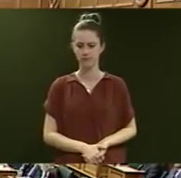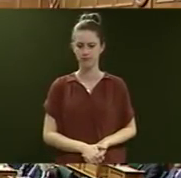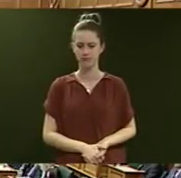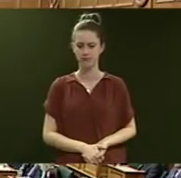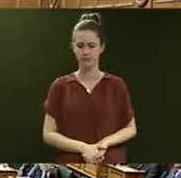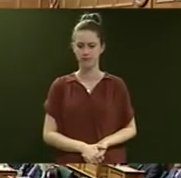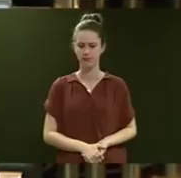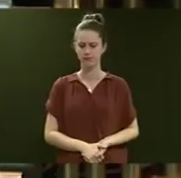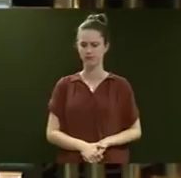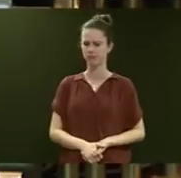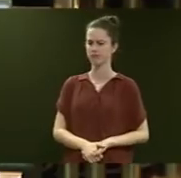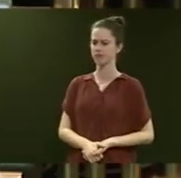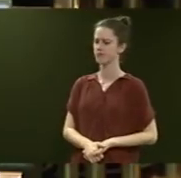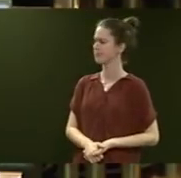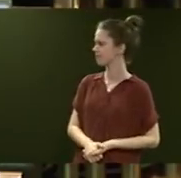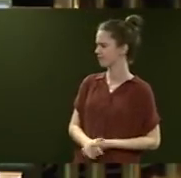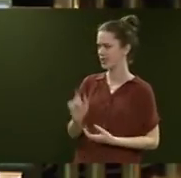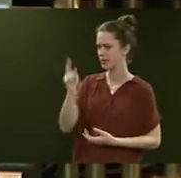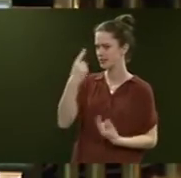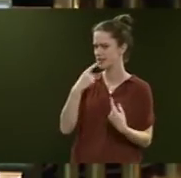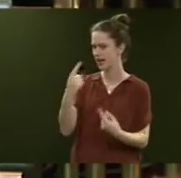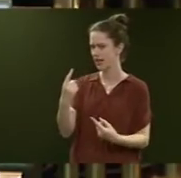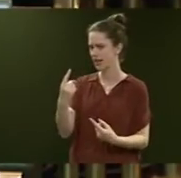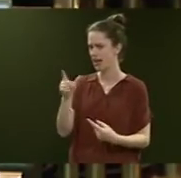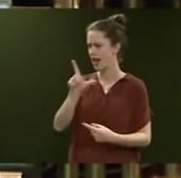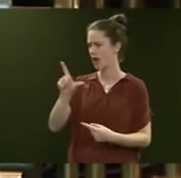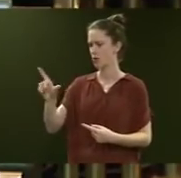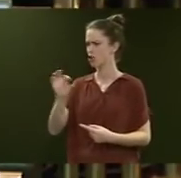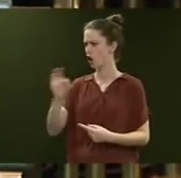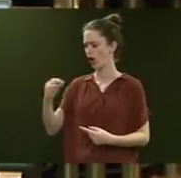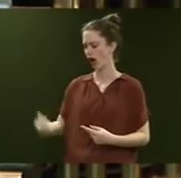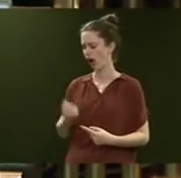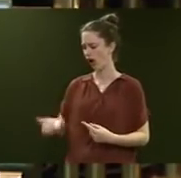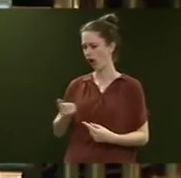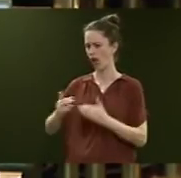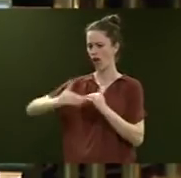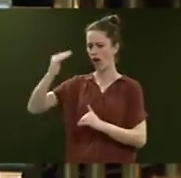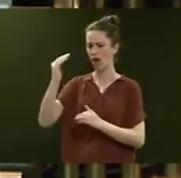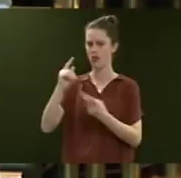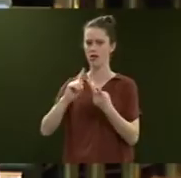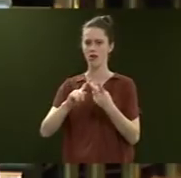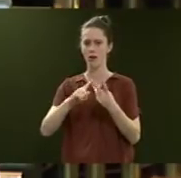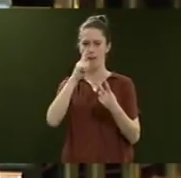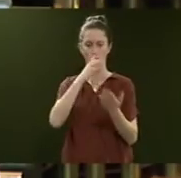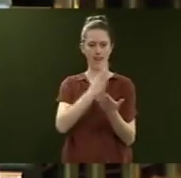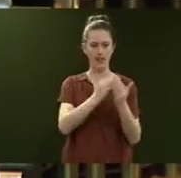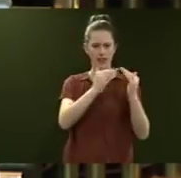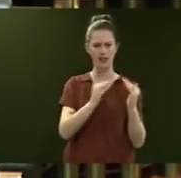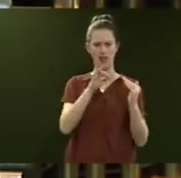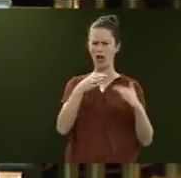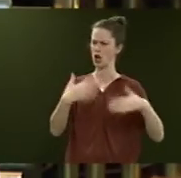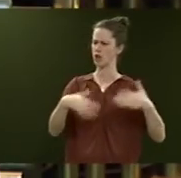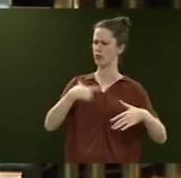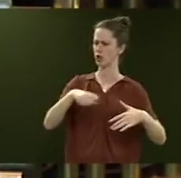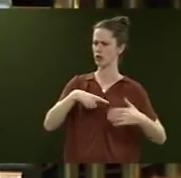So, is the Minister saying that landlords are not making excessive profits, tenants are hurt by steep